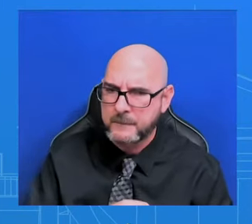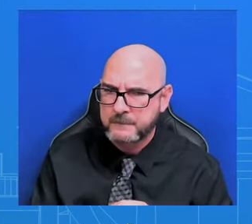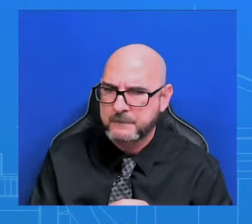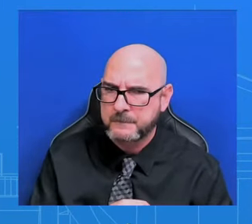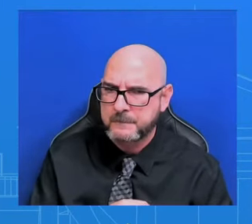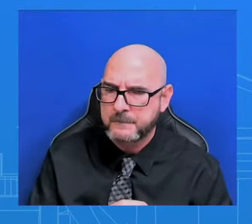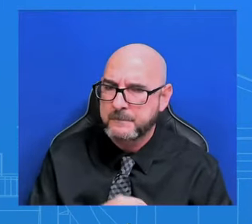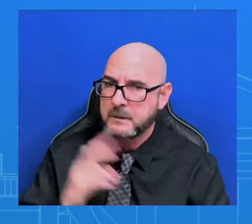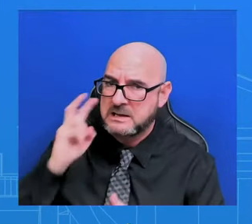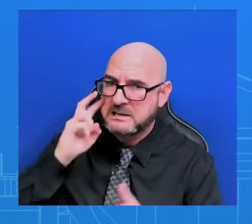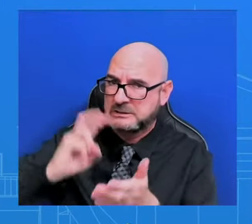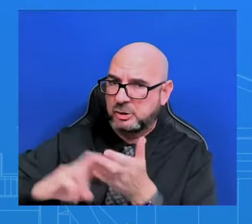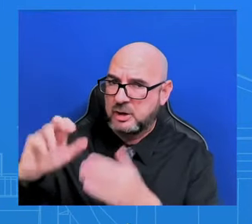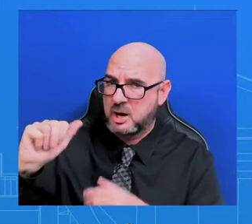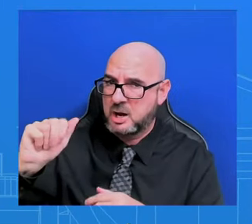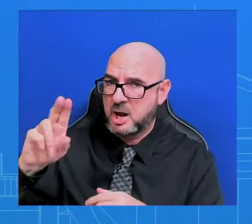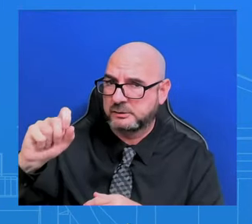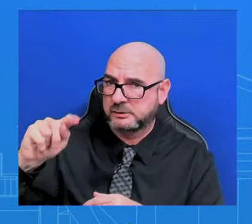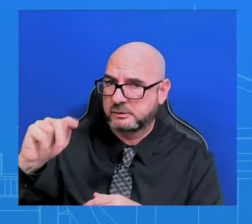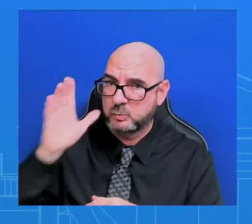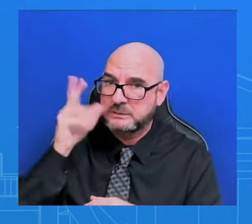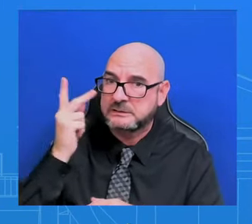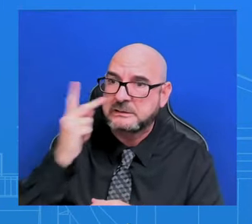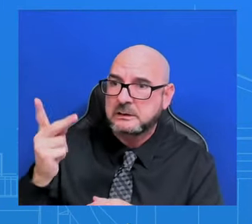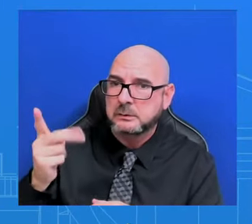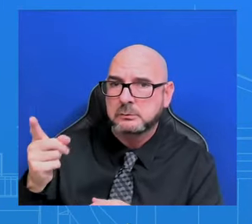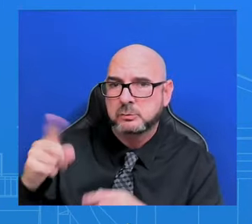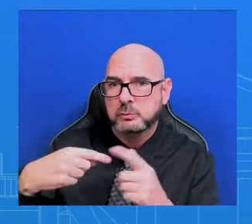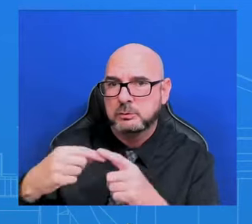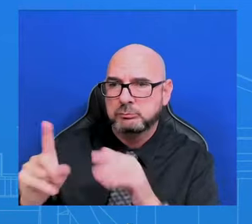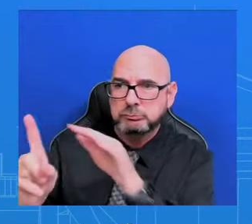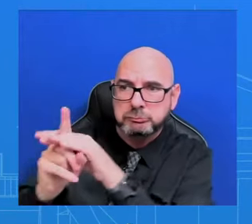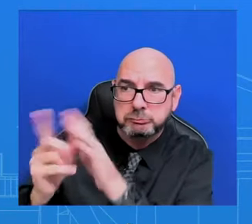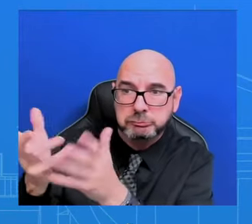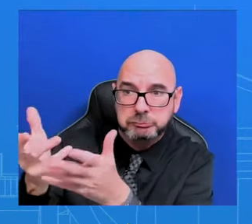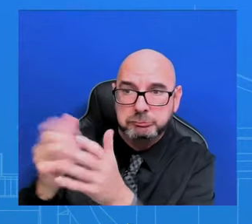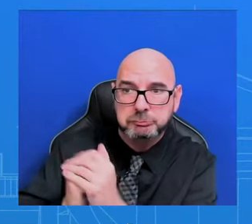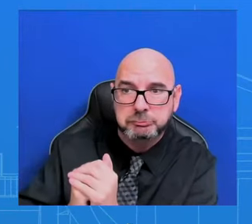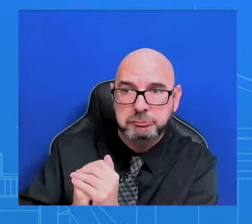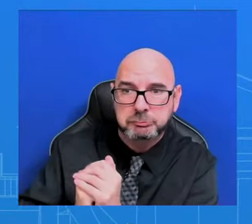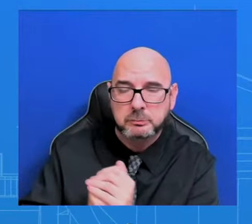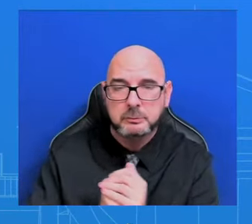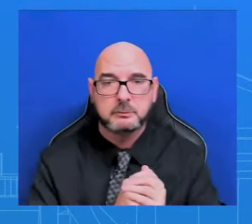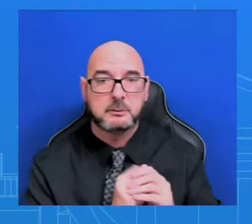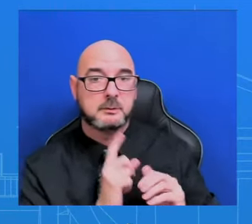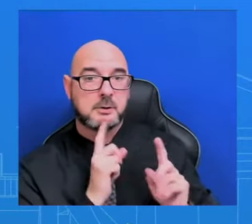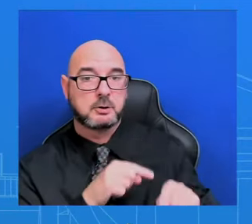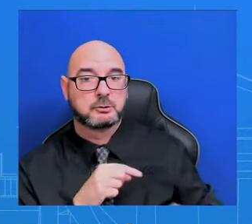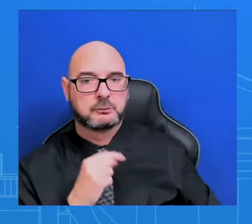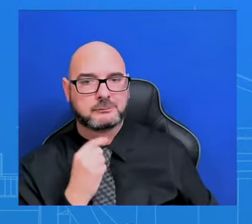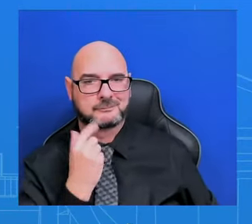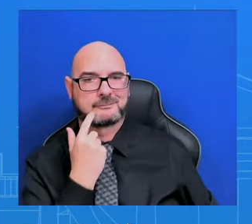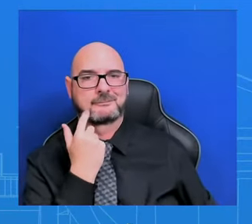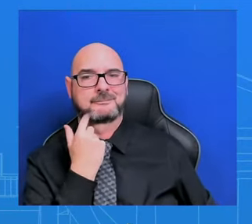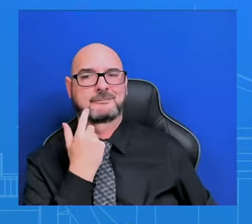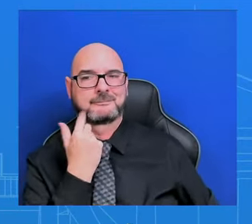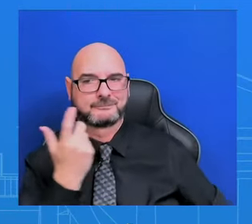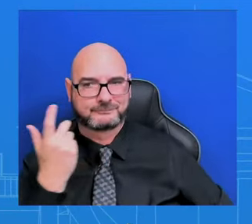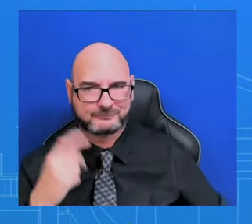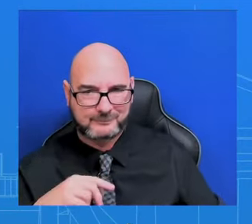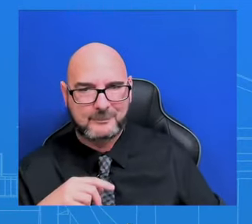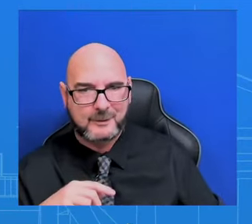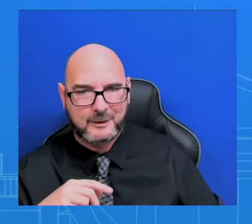a conversation between the White House and the Pentagon about kind of getting him out. Getting him out? Yeah. I think, as I understand it, and you should